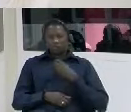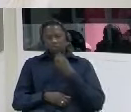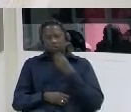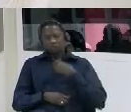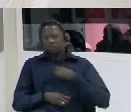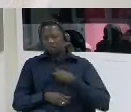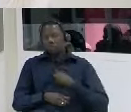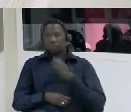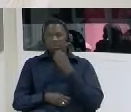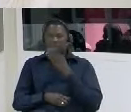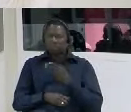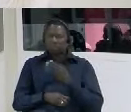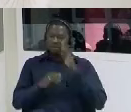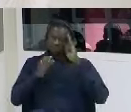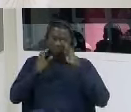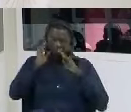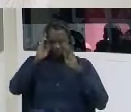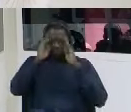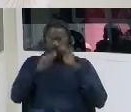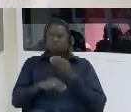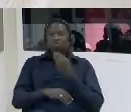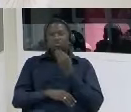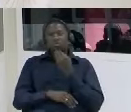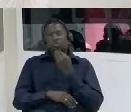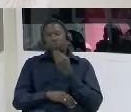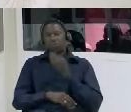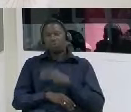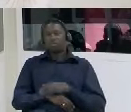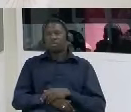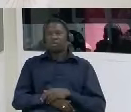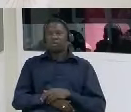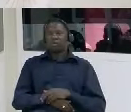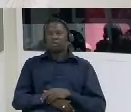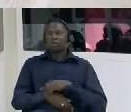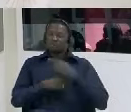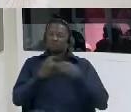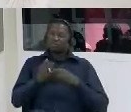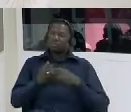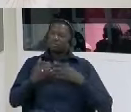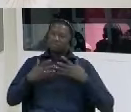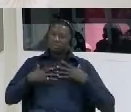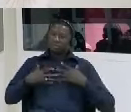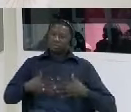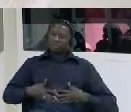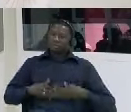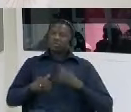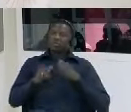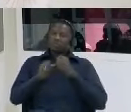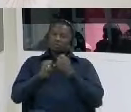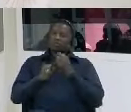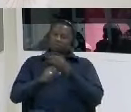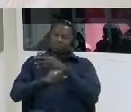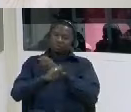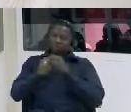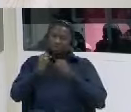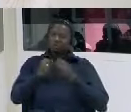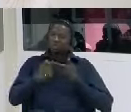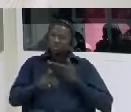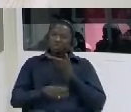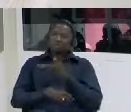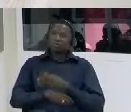apology also for the medical condition that you're in uh to